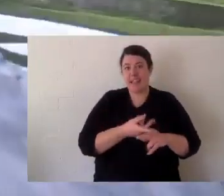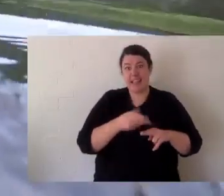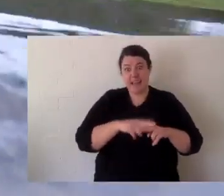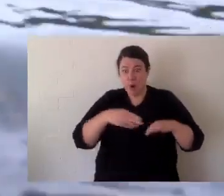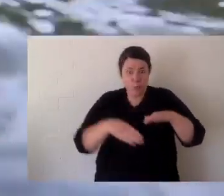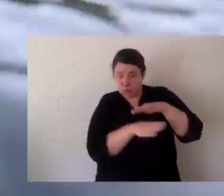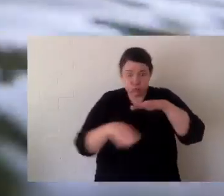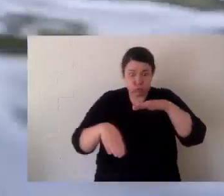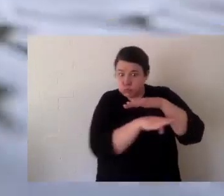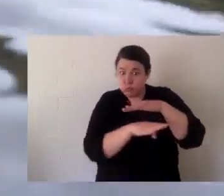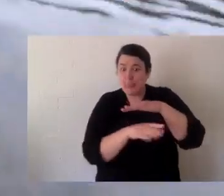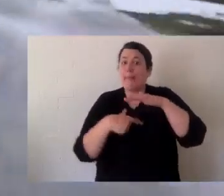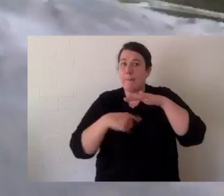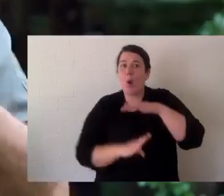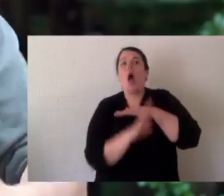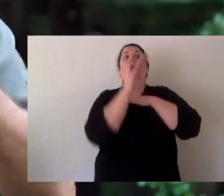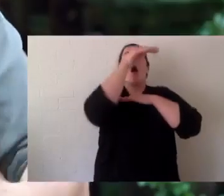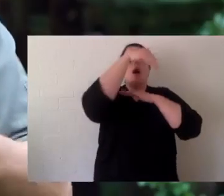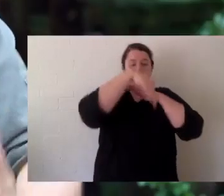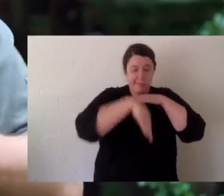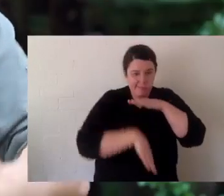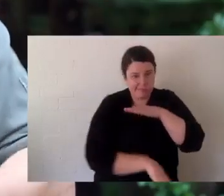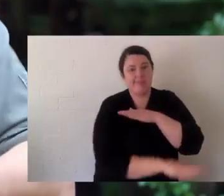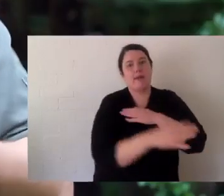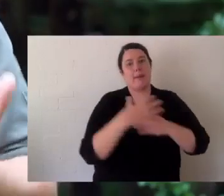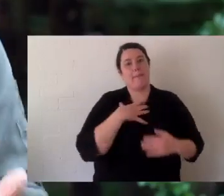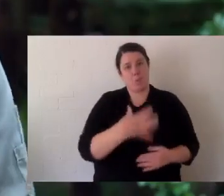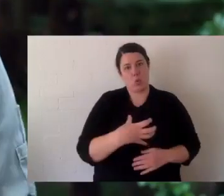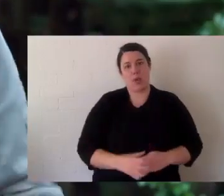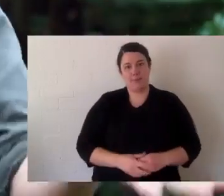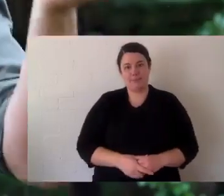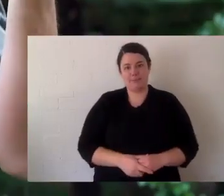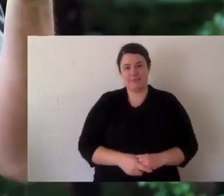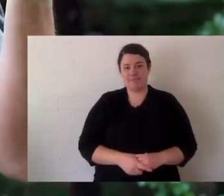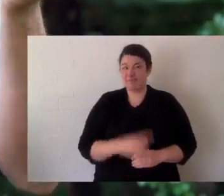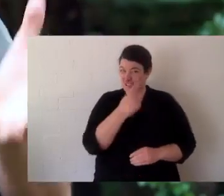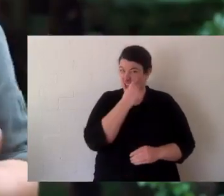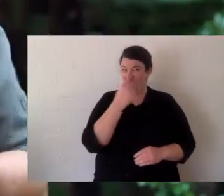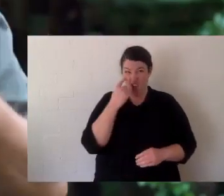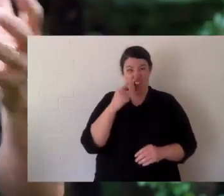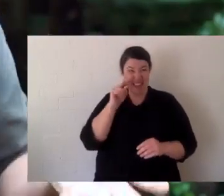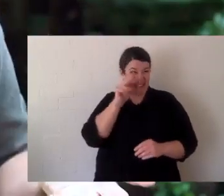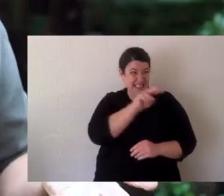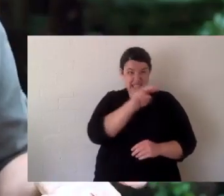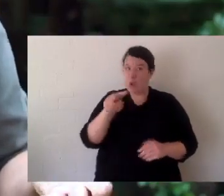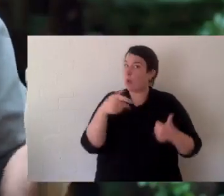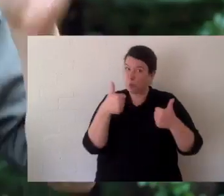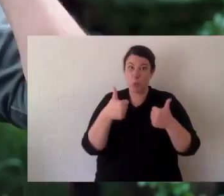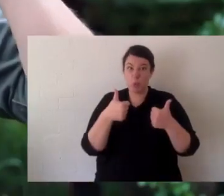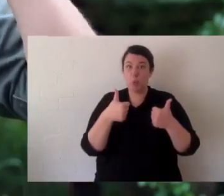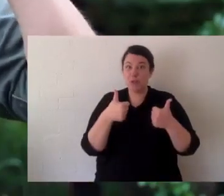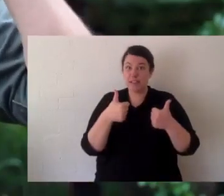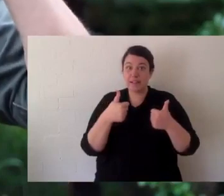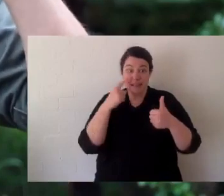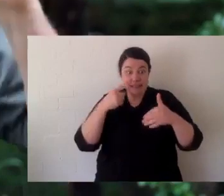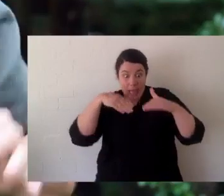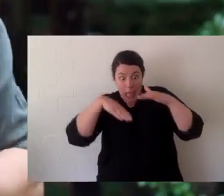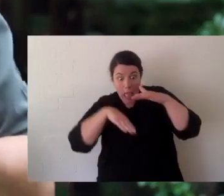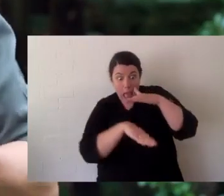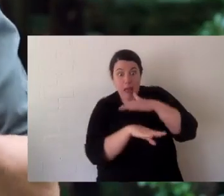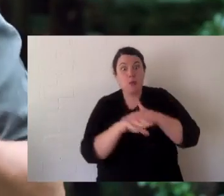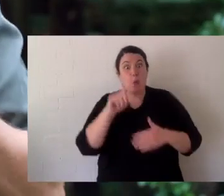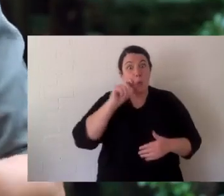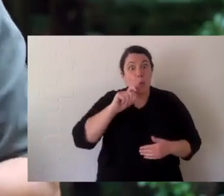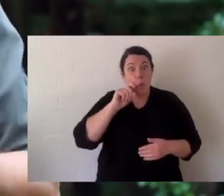have to come up and breathe. And the more energy they use underwater, the more often they have to come up and breathe. Now their eyes,